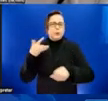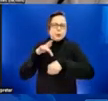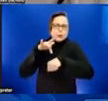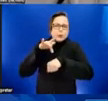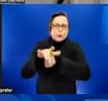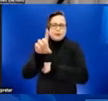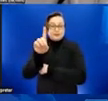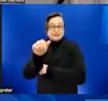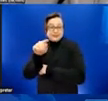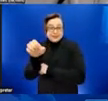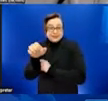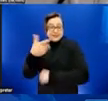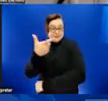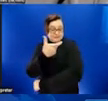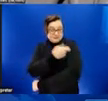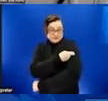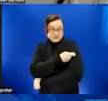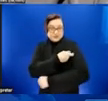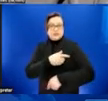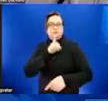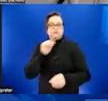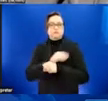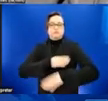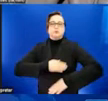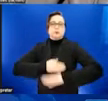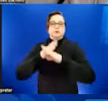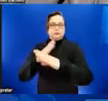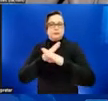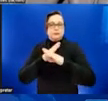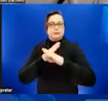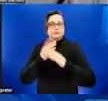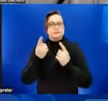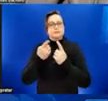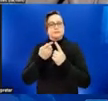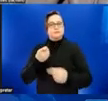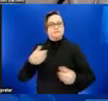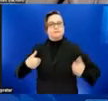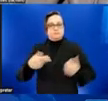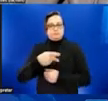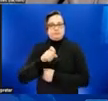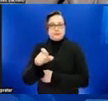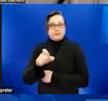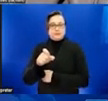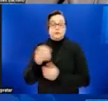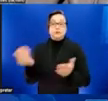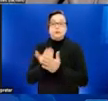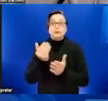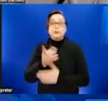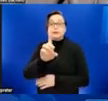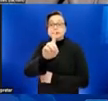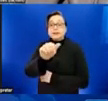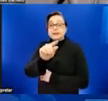vaccination is protecting people from getting monkeypox. Preliminary data from 32 states